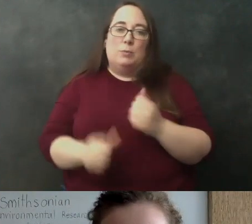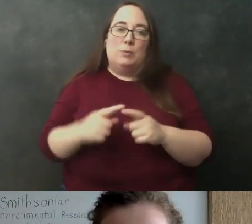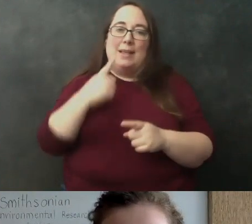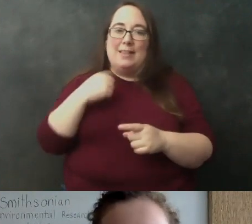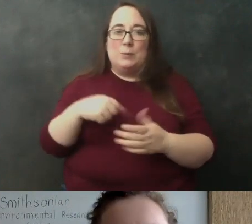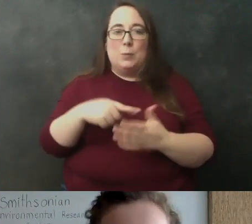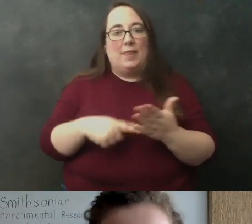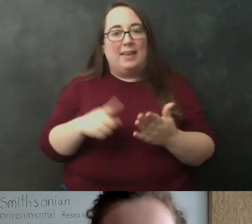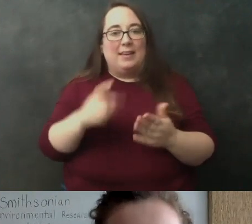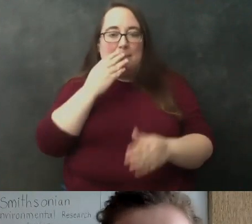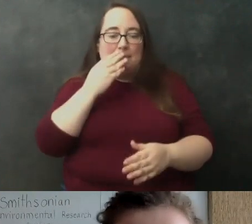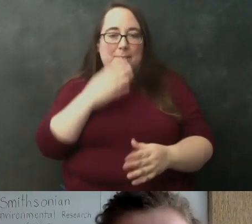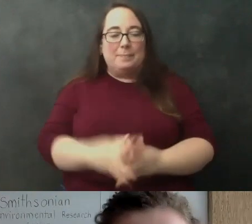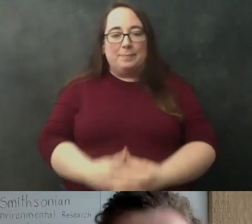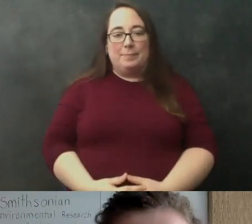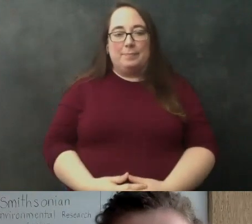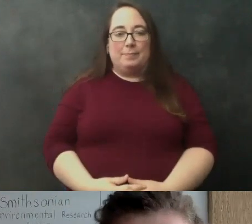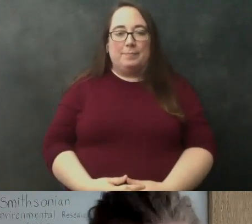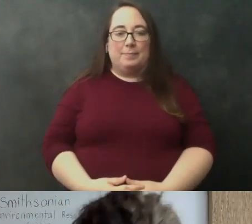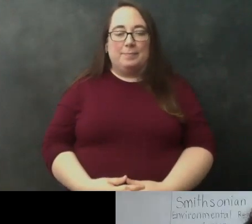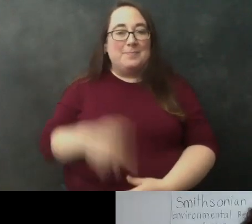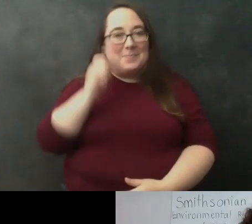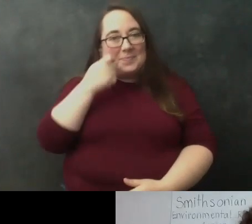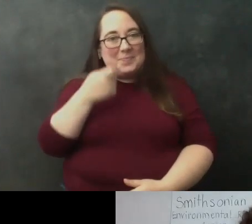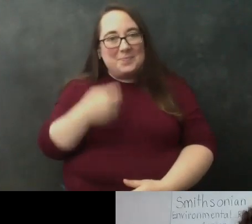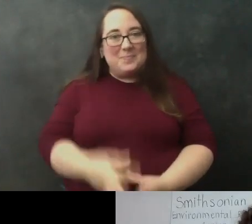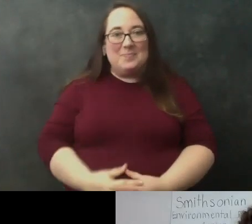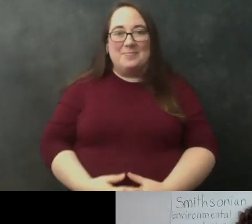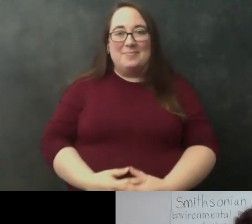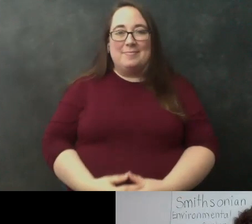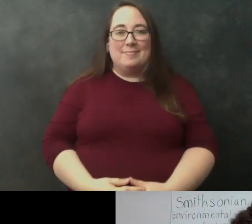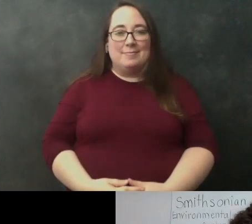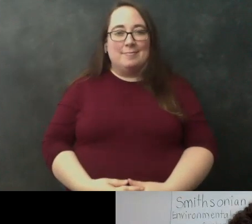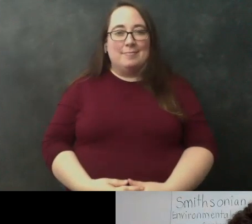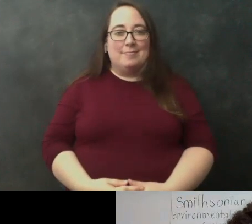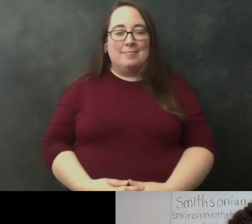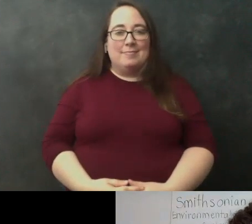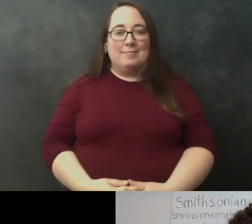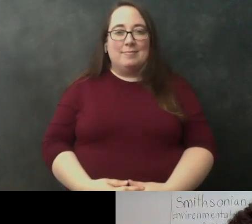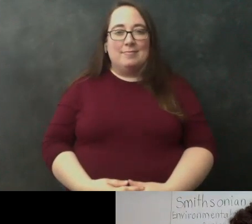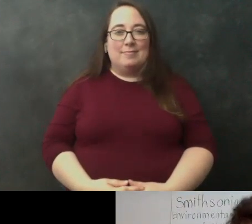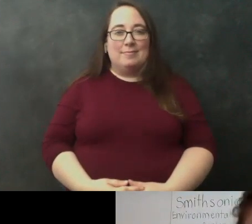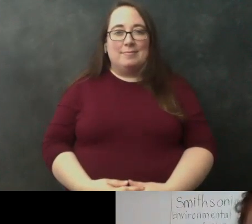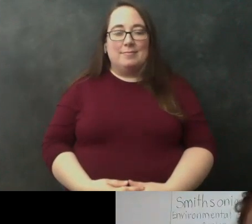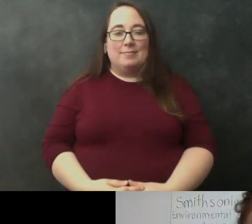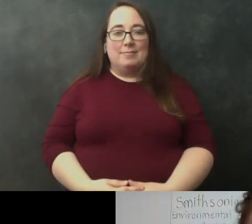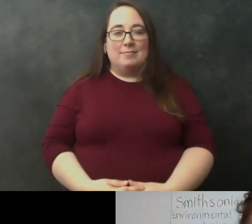gotcha that's so cool that's really cool um okay so what other what other